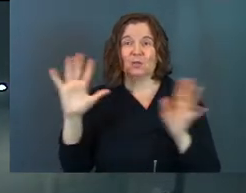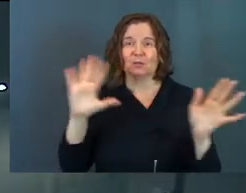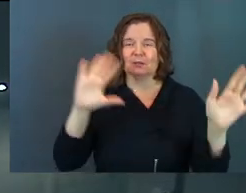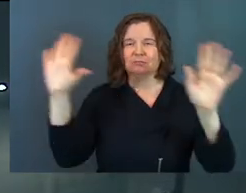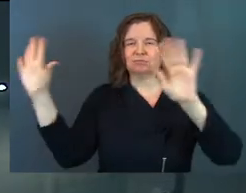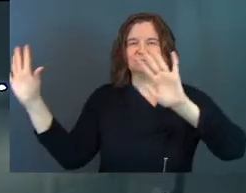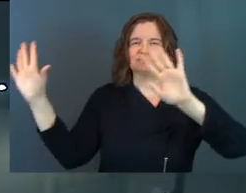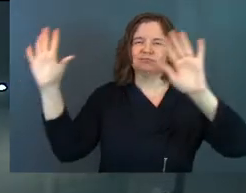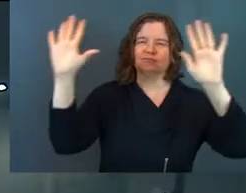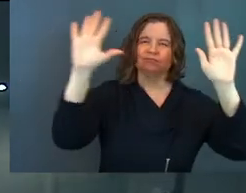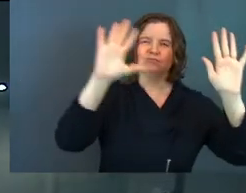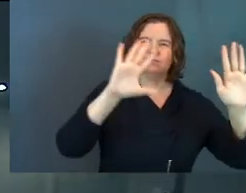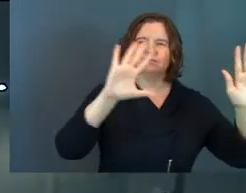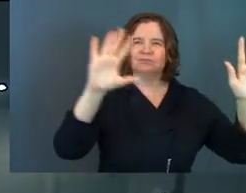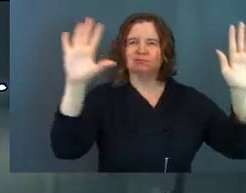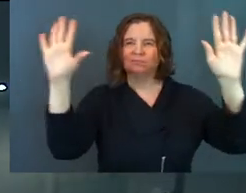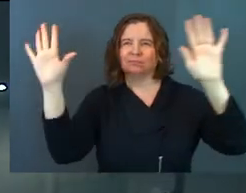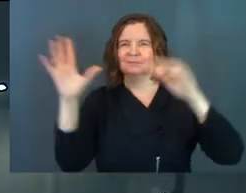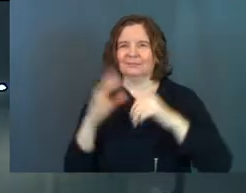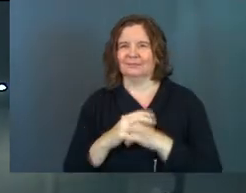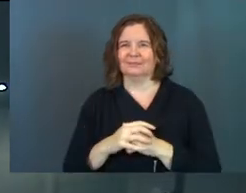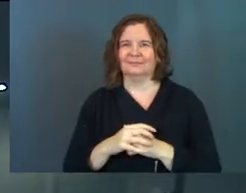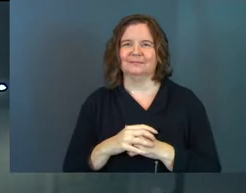double. I'm just, I'm washing, I'm washing.